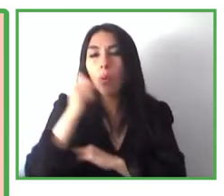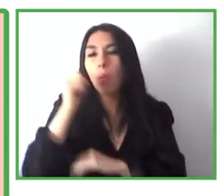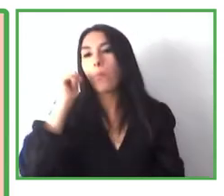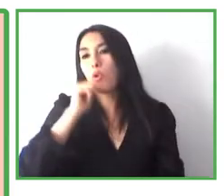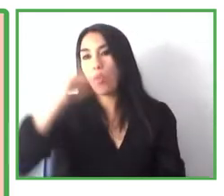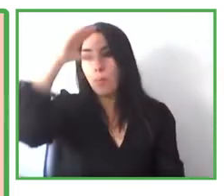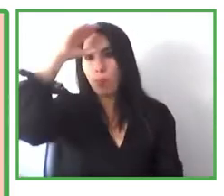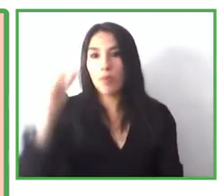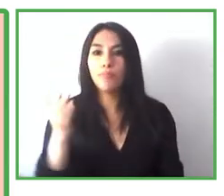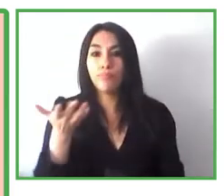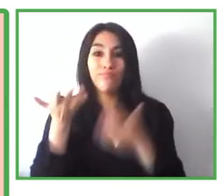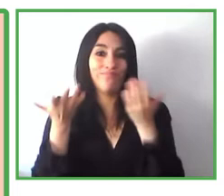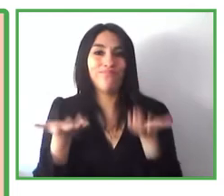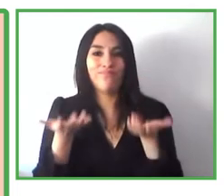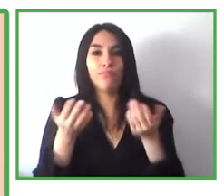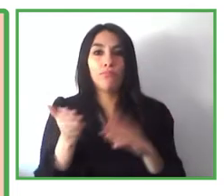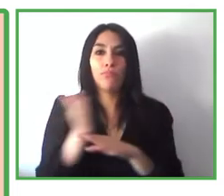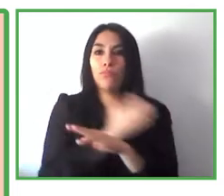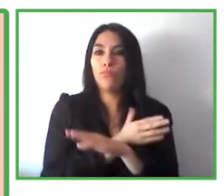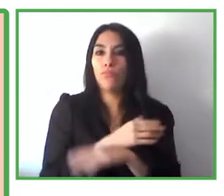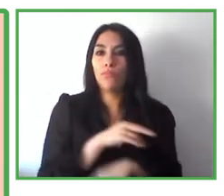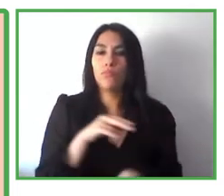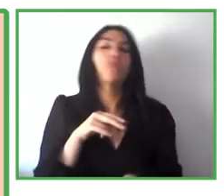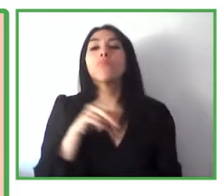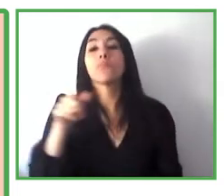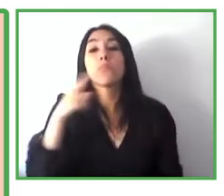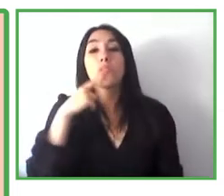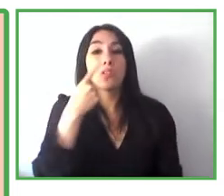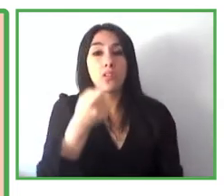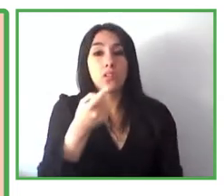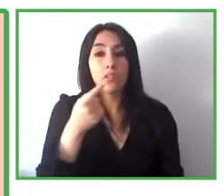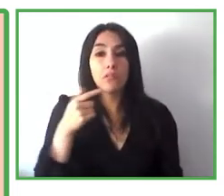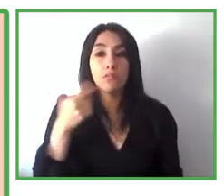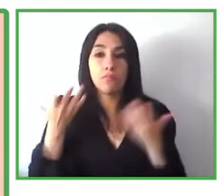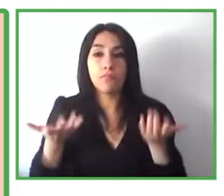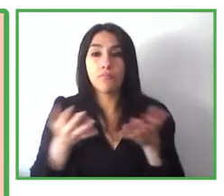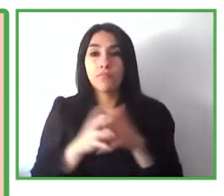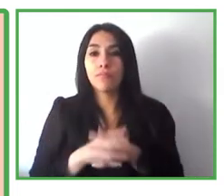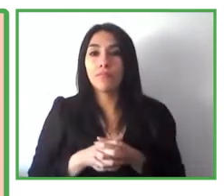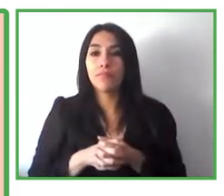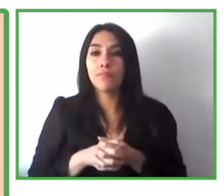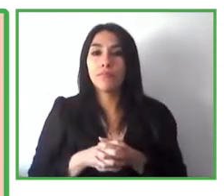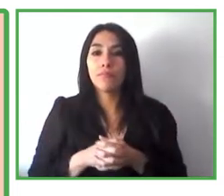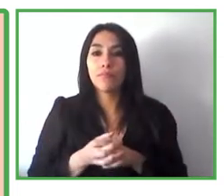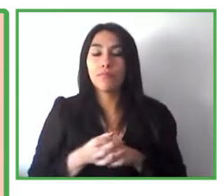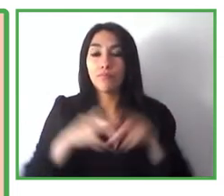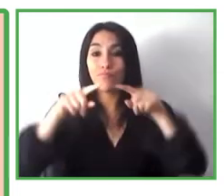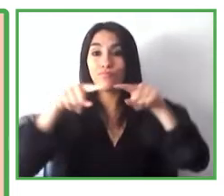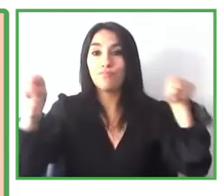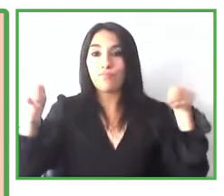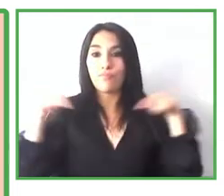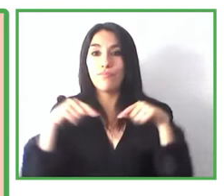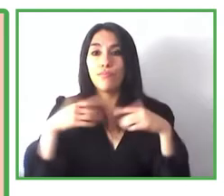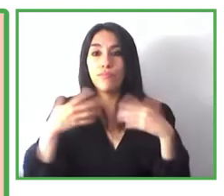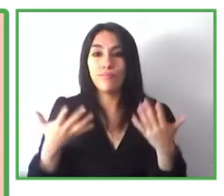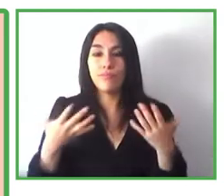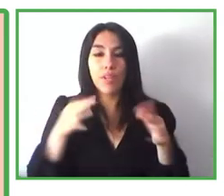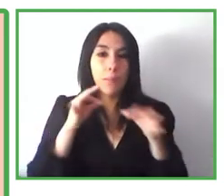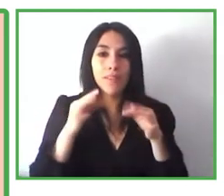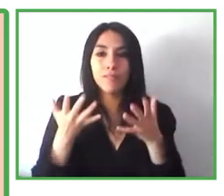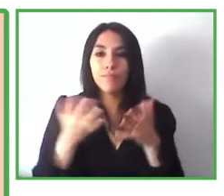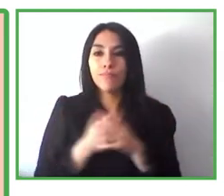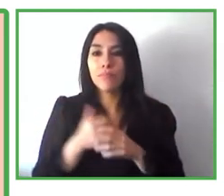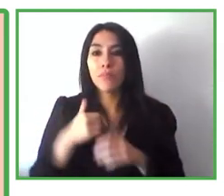And just like Ricardo said at the beginning of his presentation, this is something that